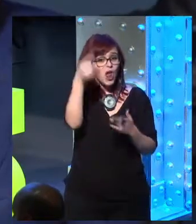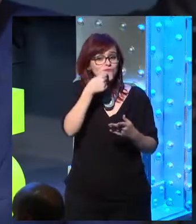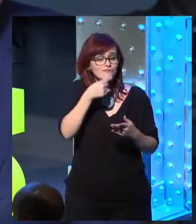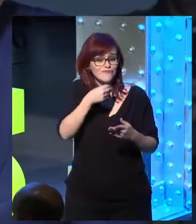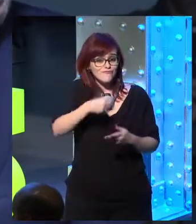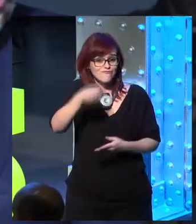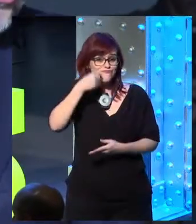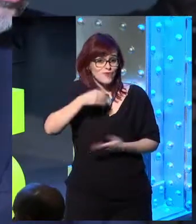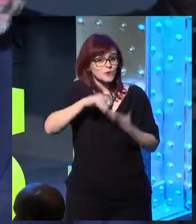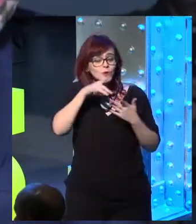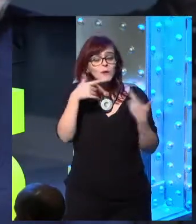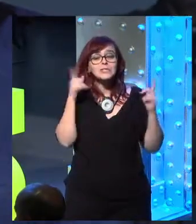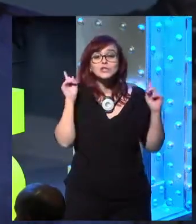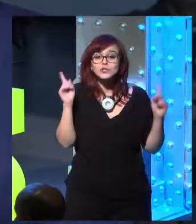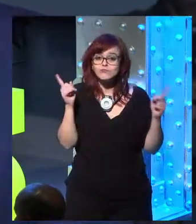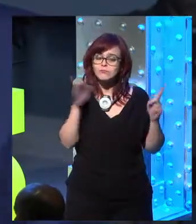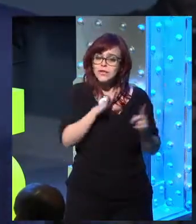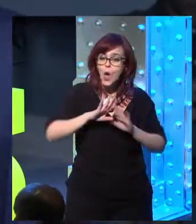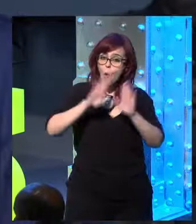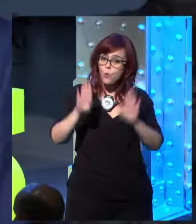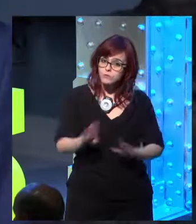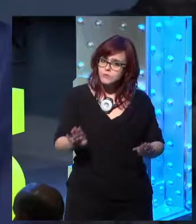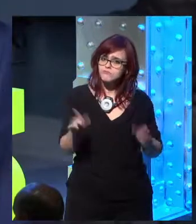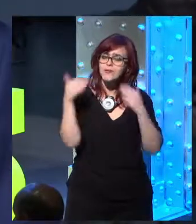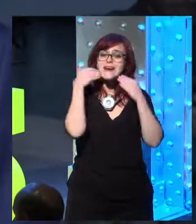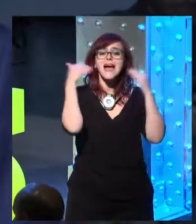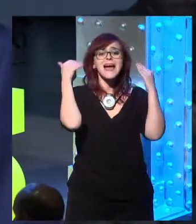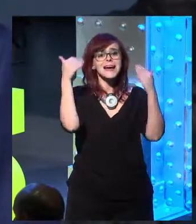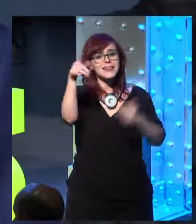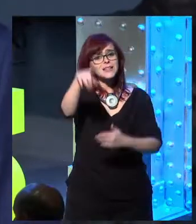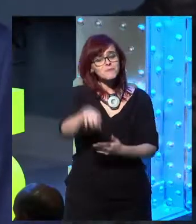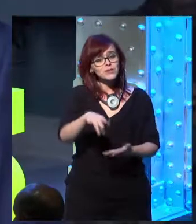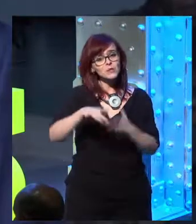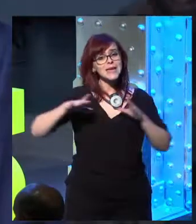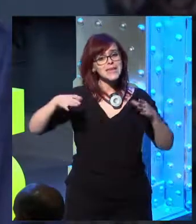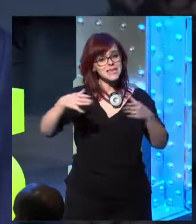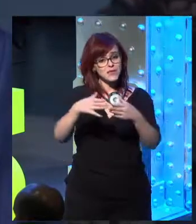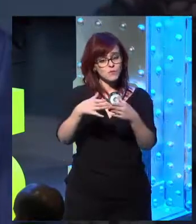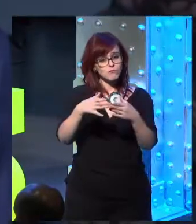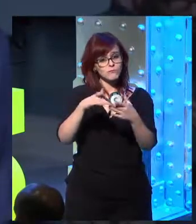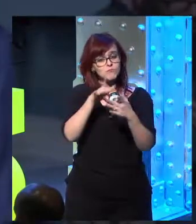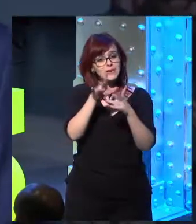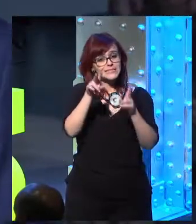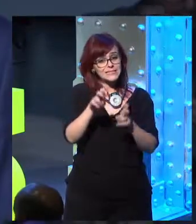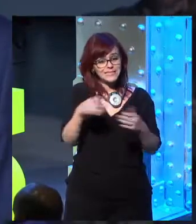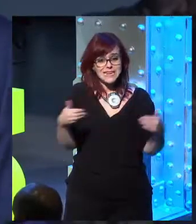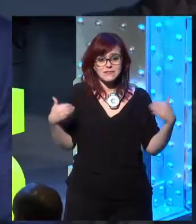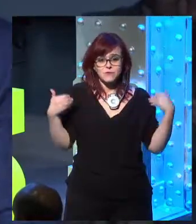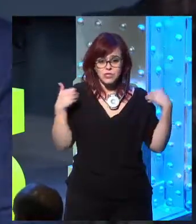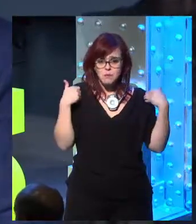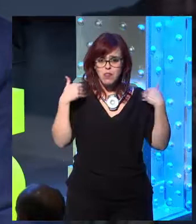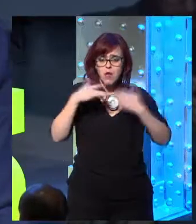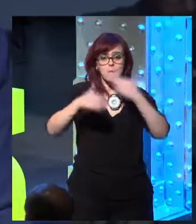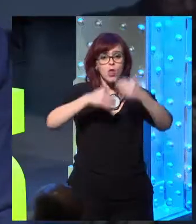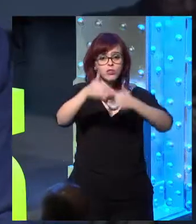ate strawberries during the summer. And last but not least, I would like to thank the team that has been